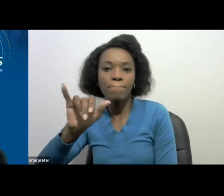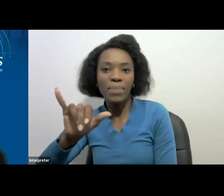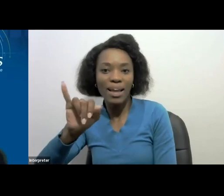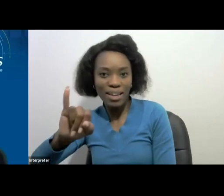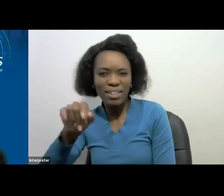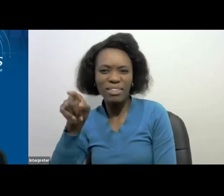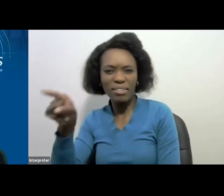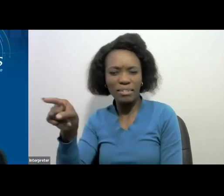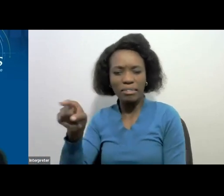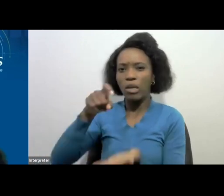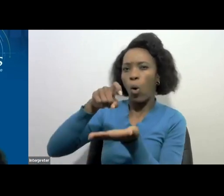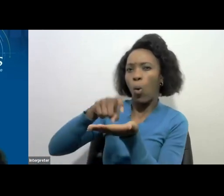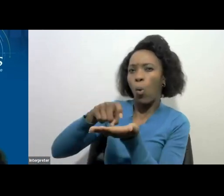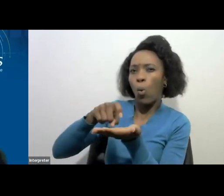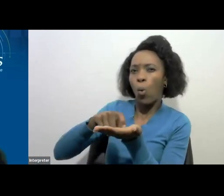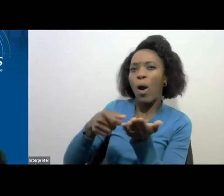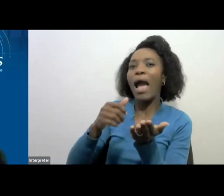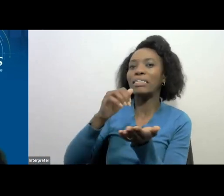over to you Puti